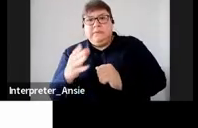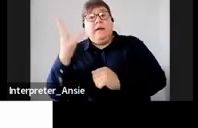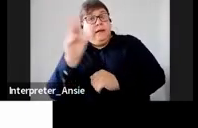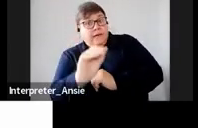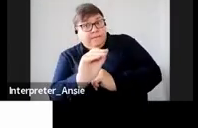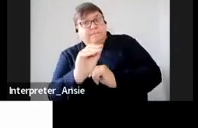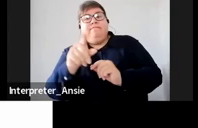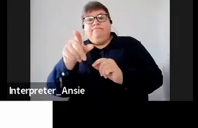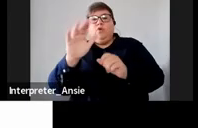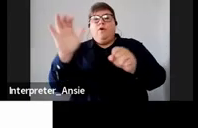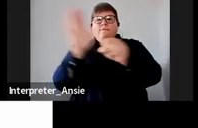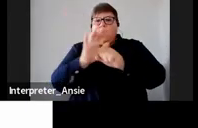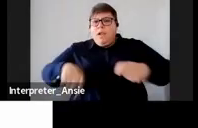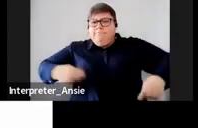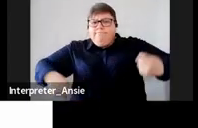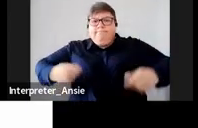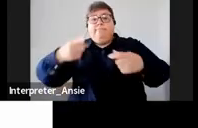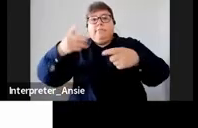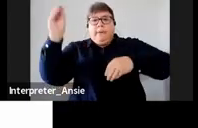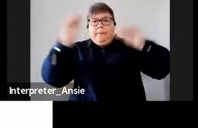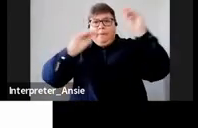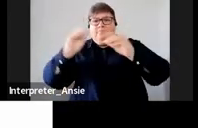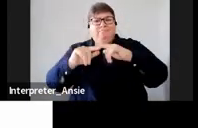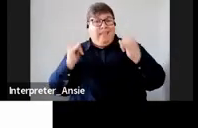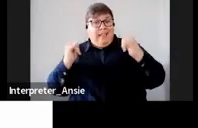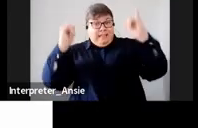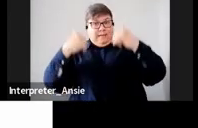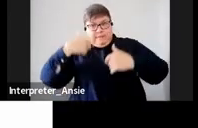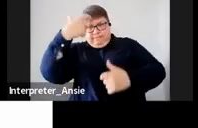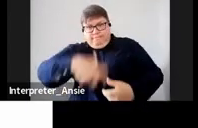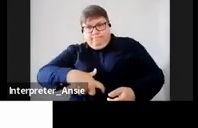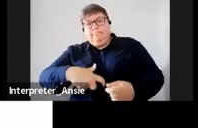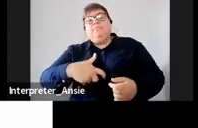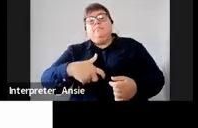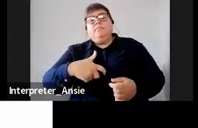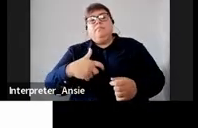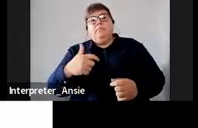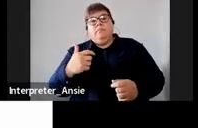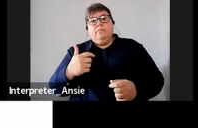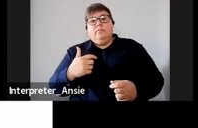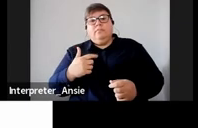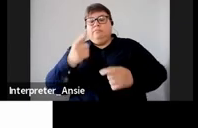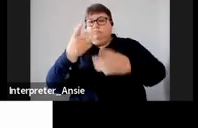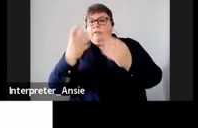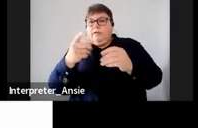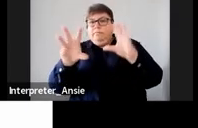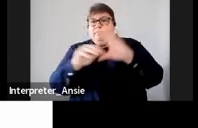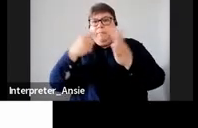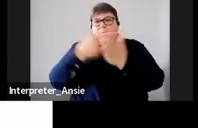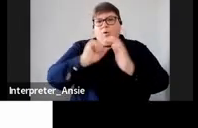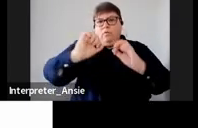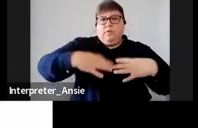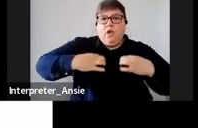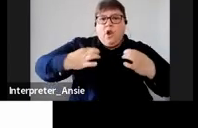expenses which you've incurred like being the entertainers you've been told that you have to buy your own clothes for